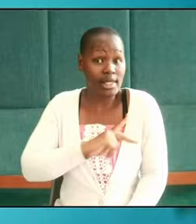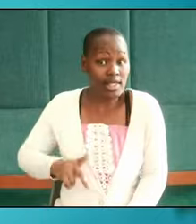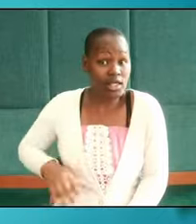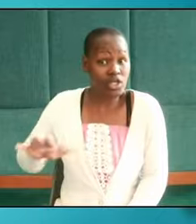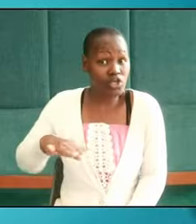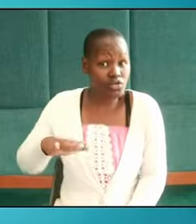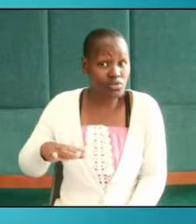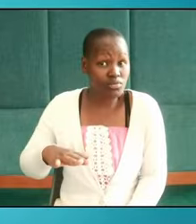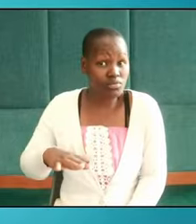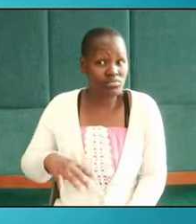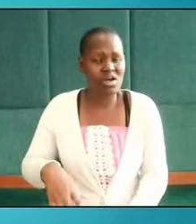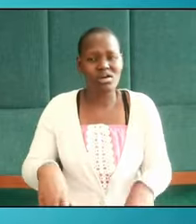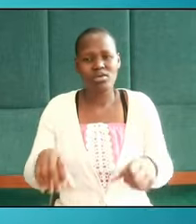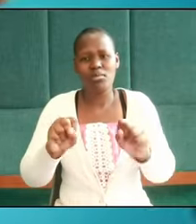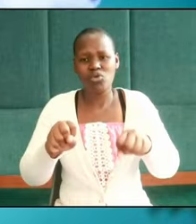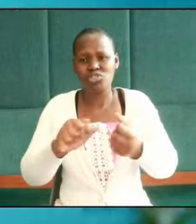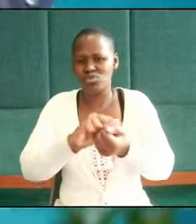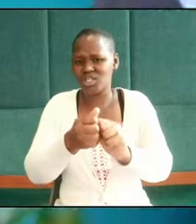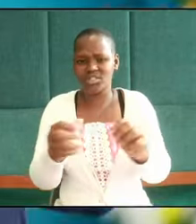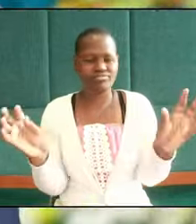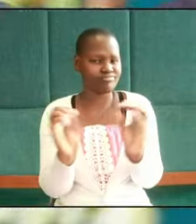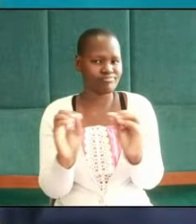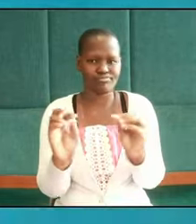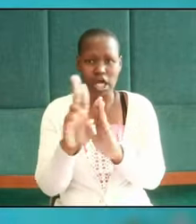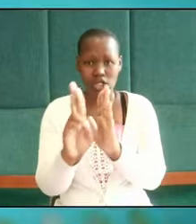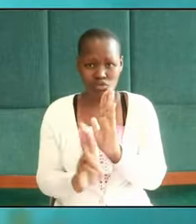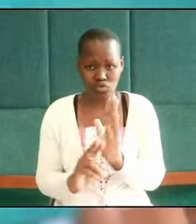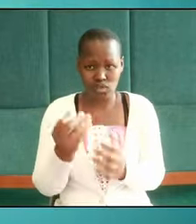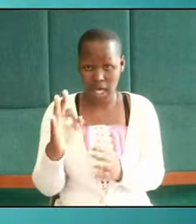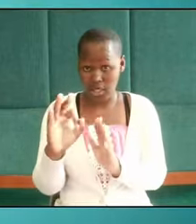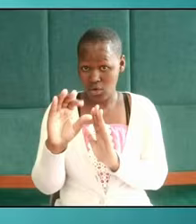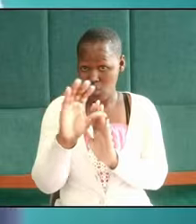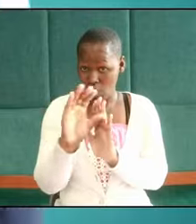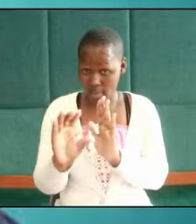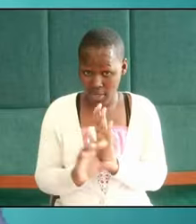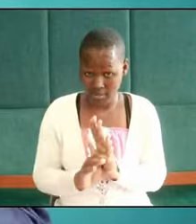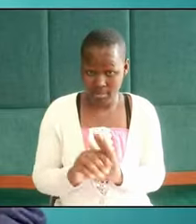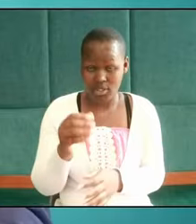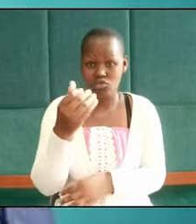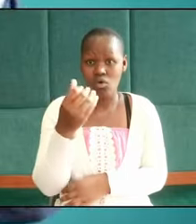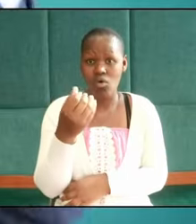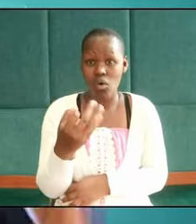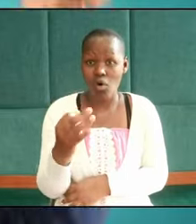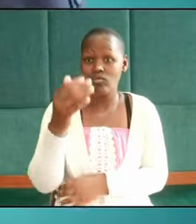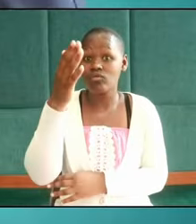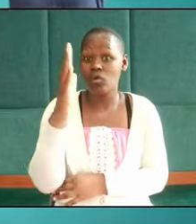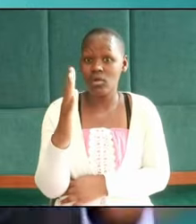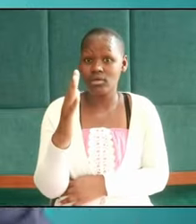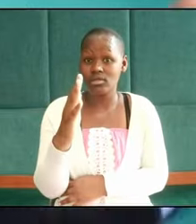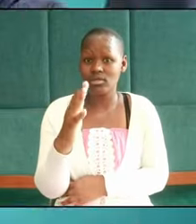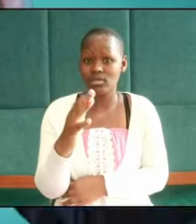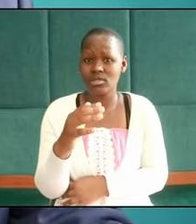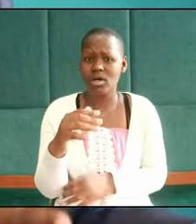they cannot change the rules and the commandments of God the Bible remains and the things